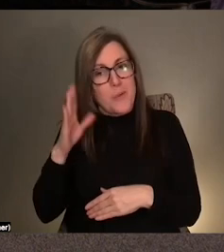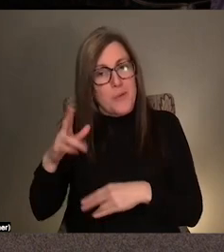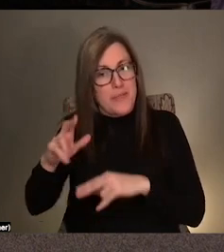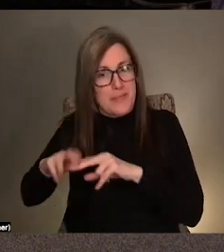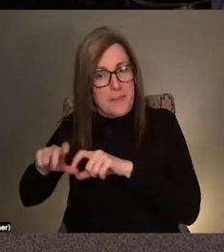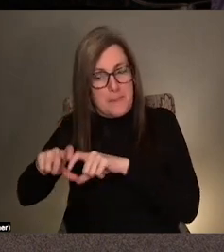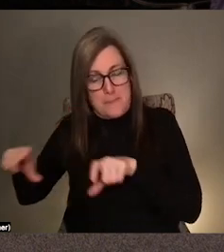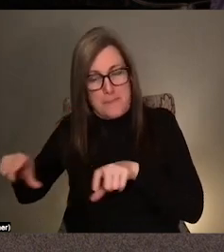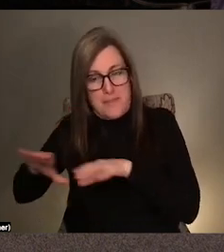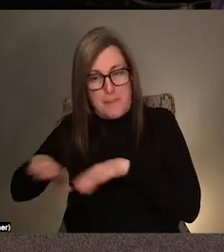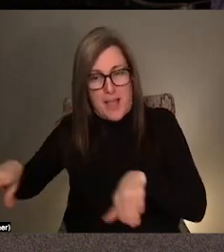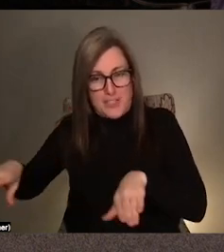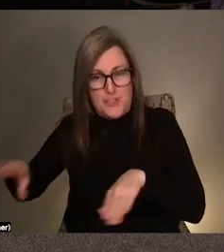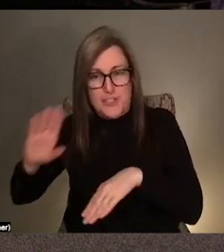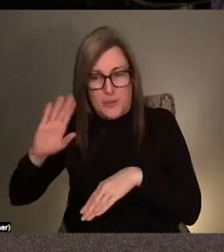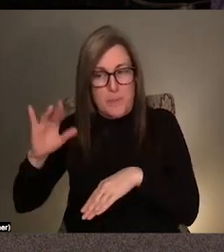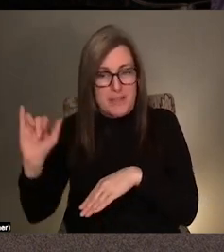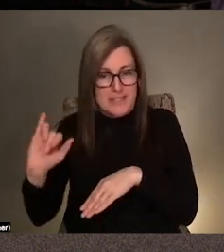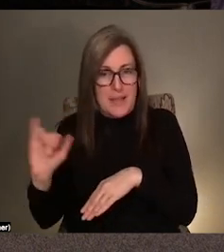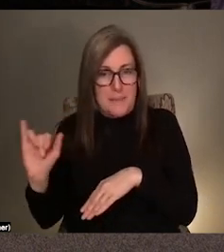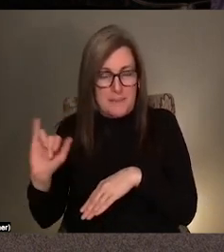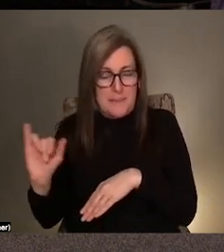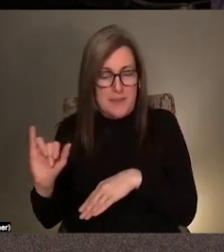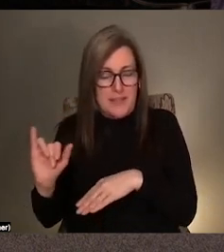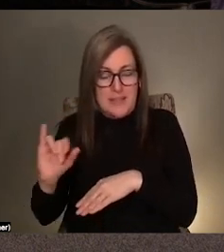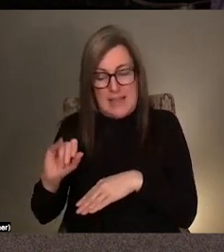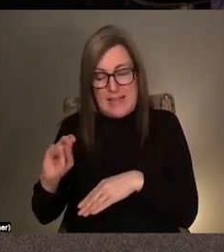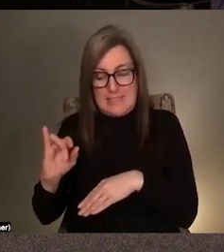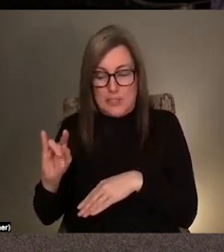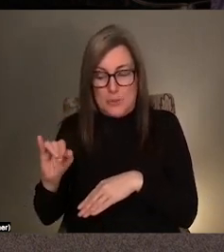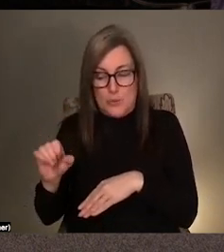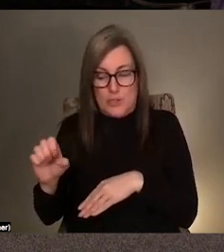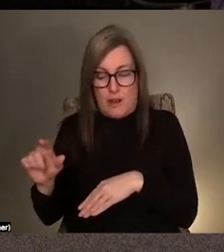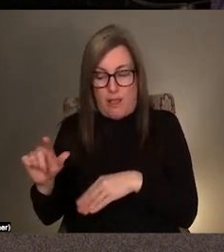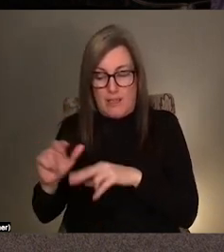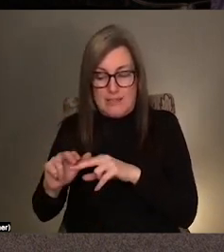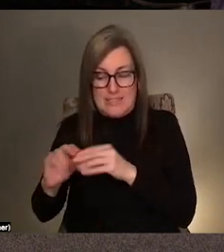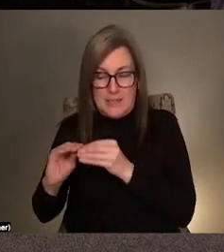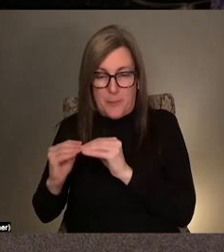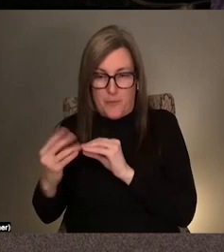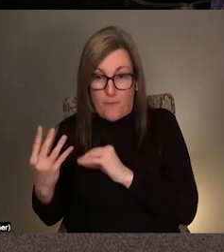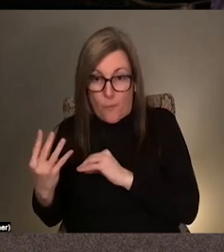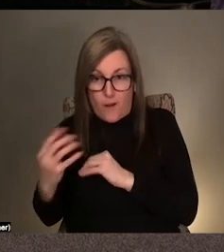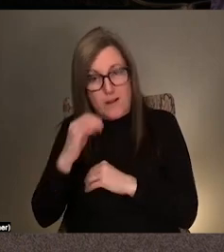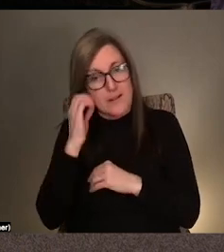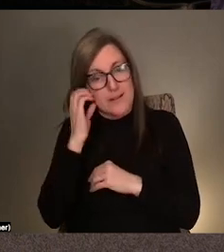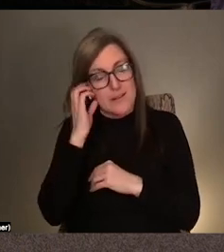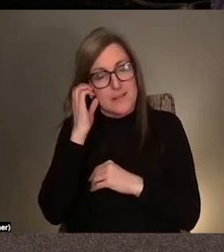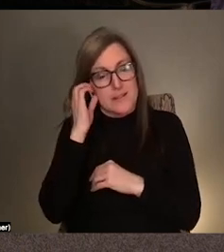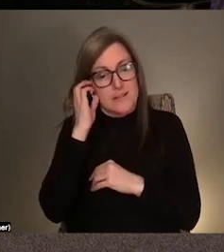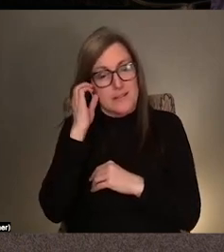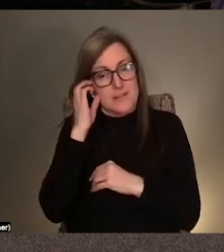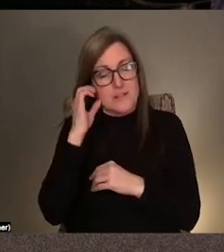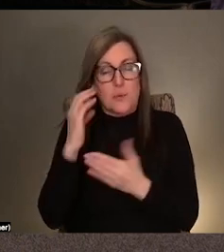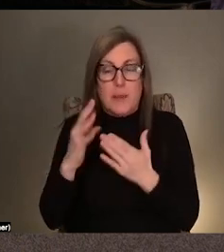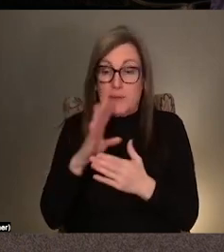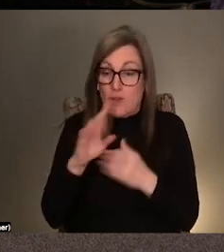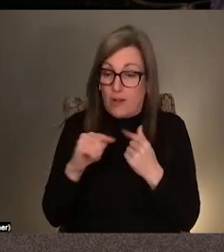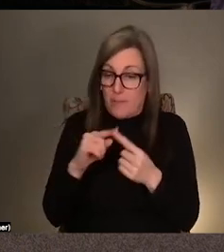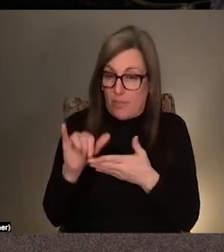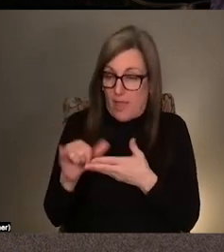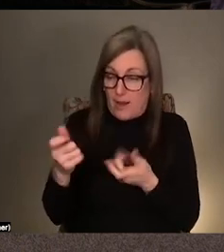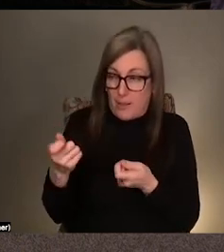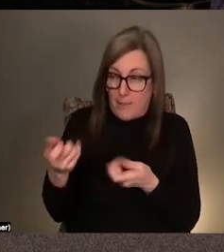institutional seat number four. So I wonder if maybe you could talk a little bit about a conspiracy and how it looks and feels here. Sure. Yeah.